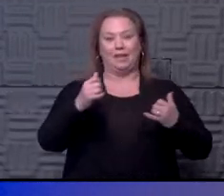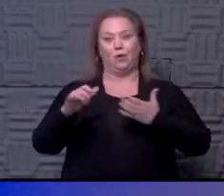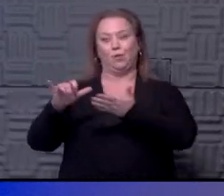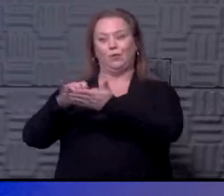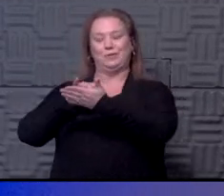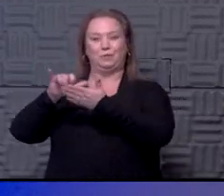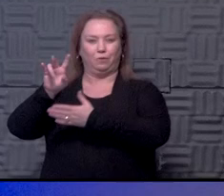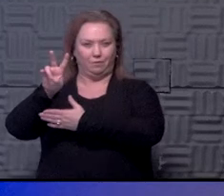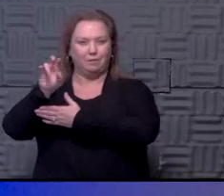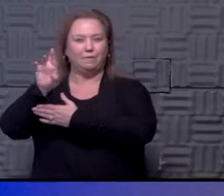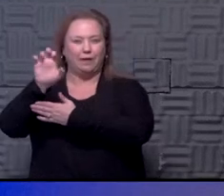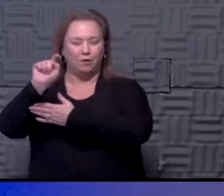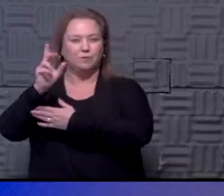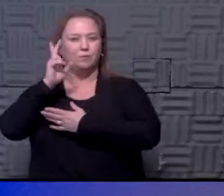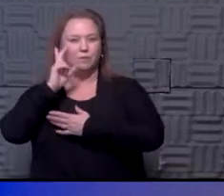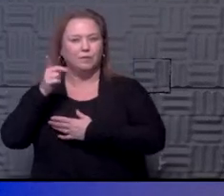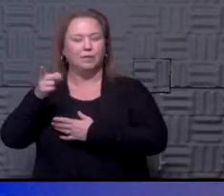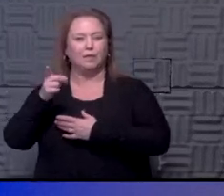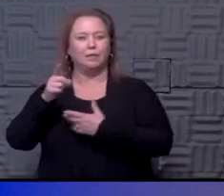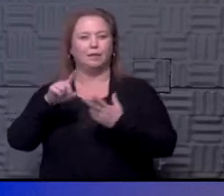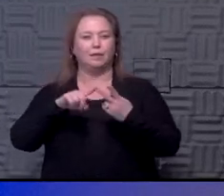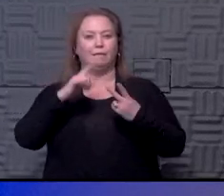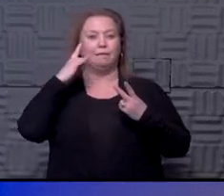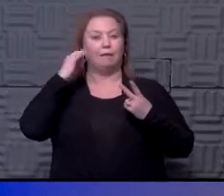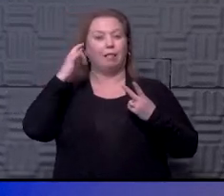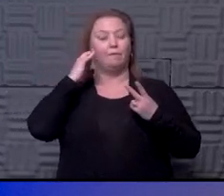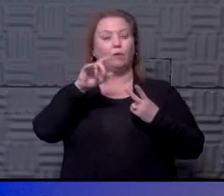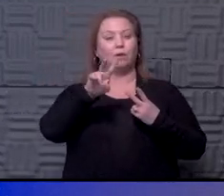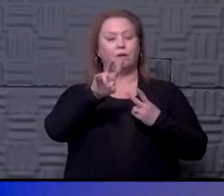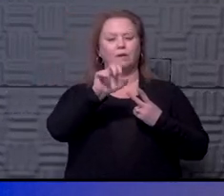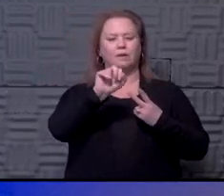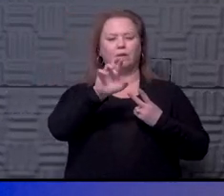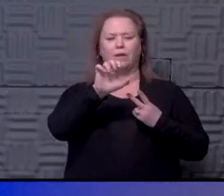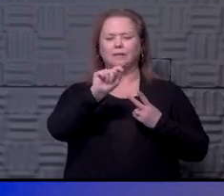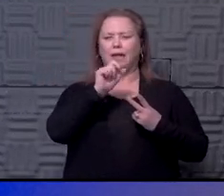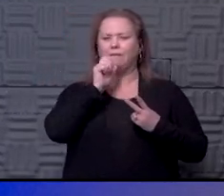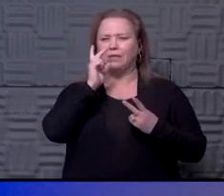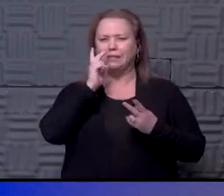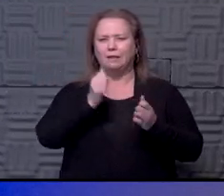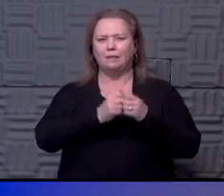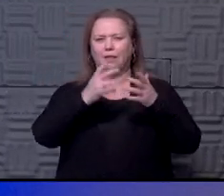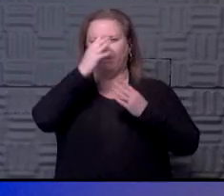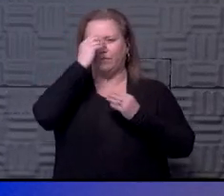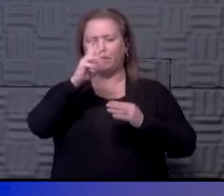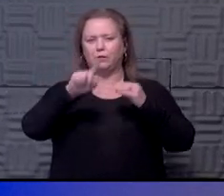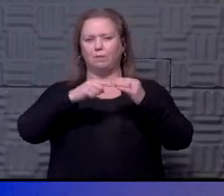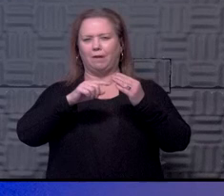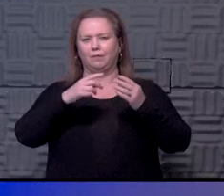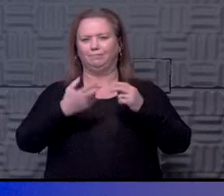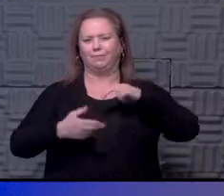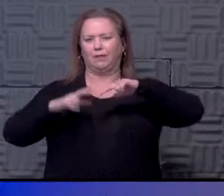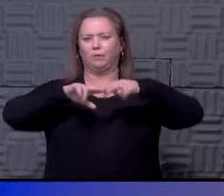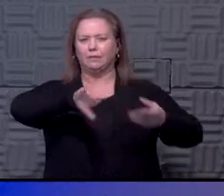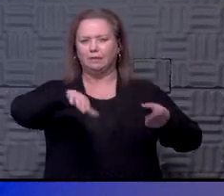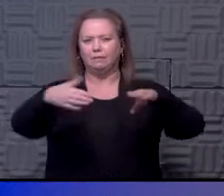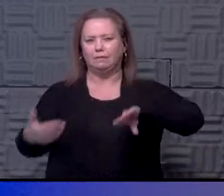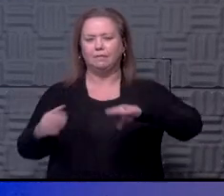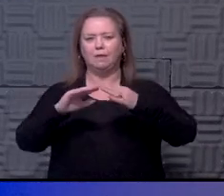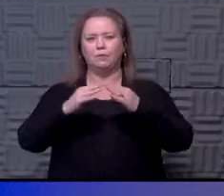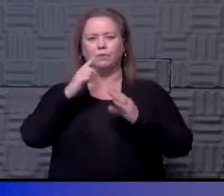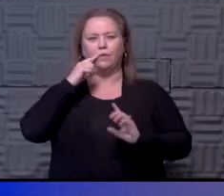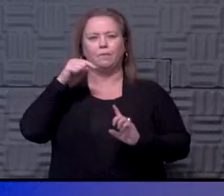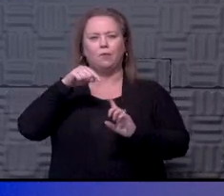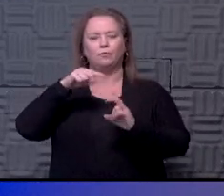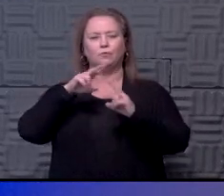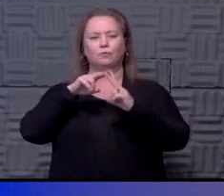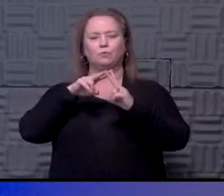New York variants that we've seen talk about and some California variants. And I haven't seen a lot of information about increased mortality from those. So,